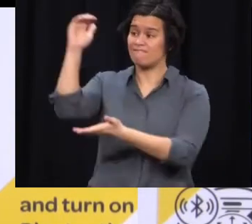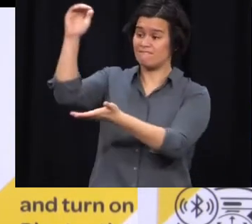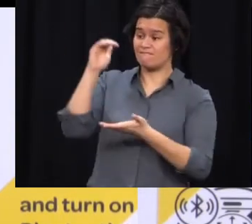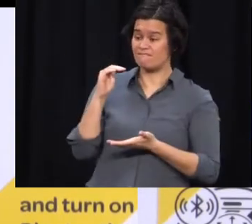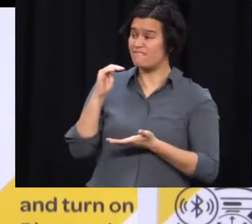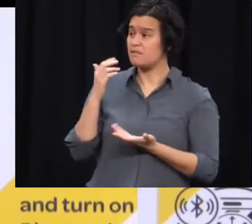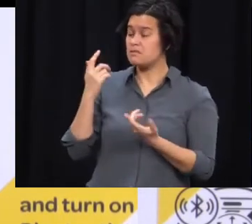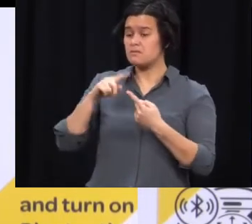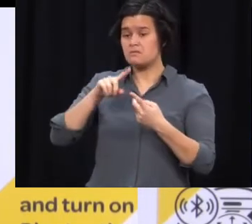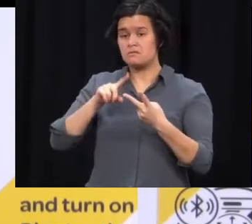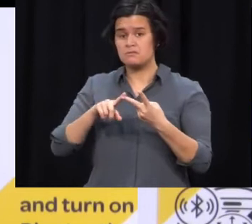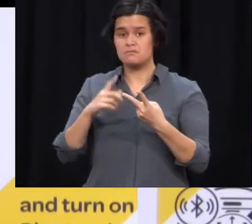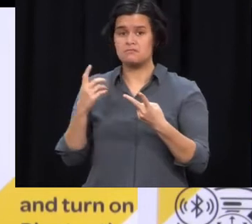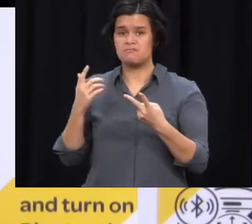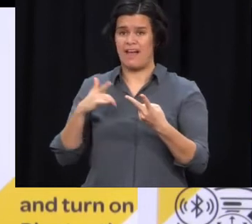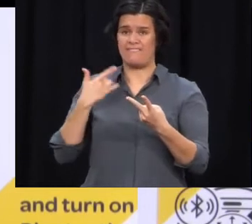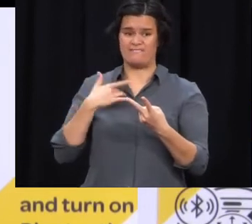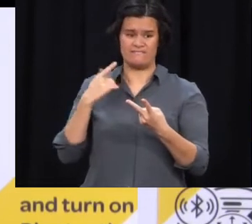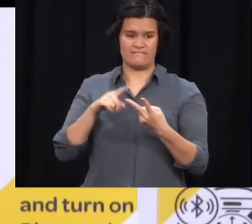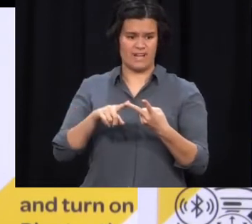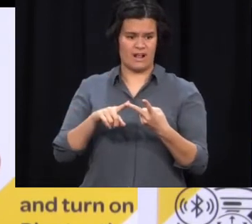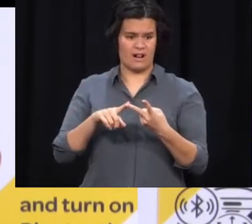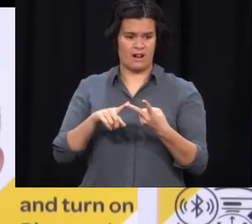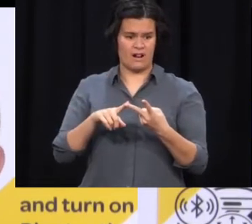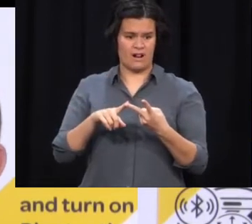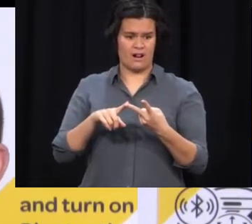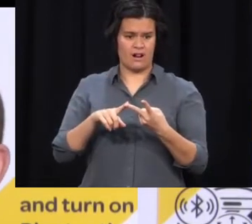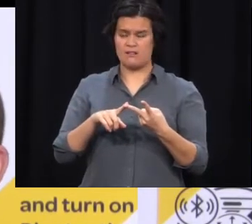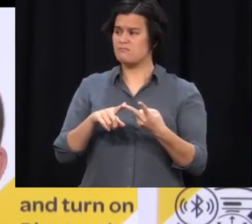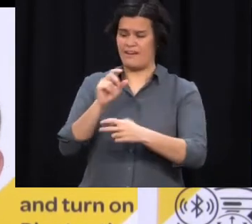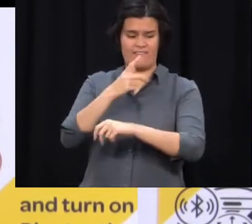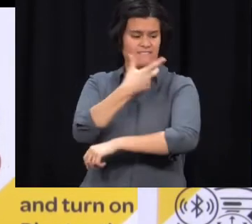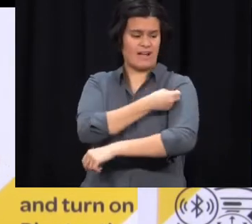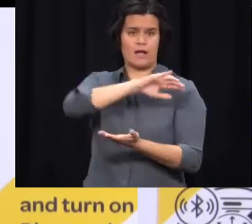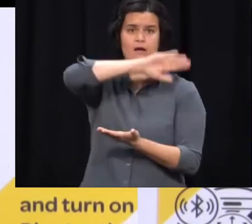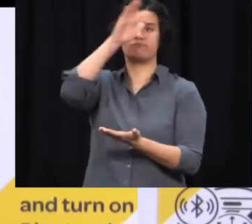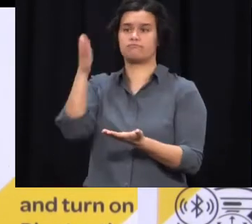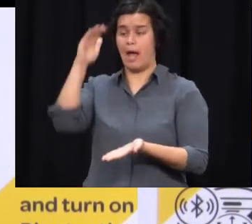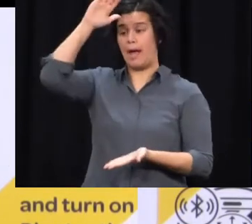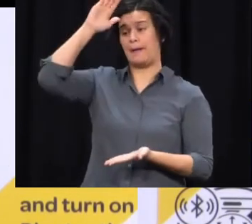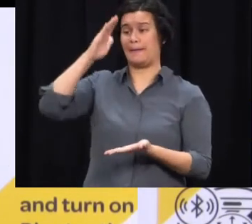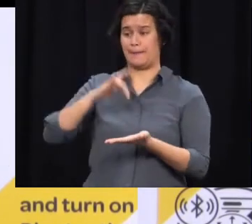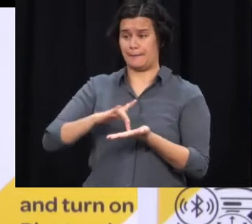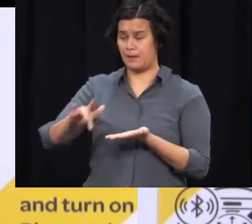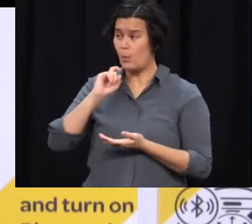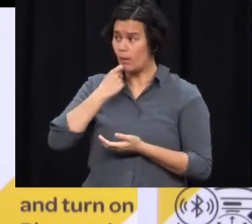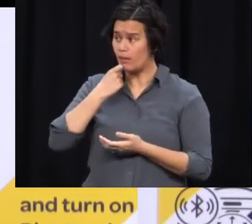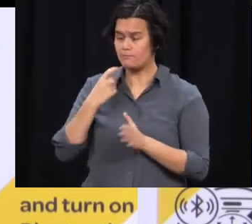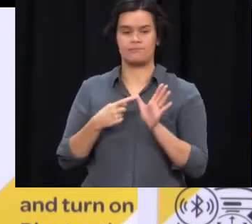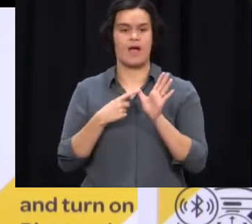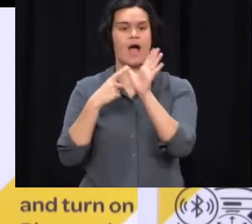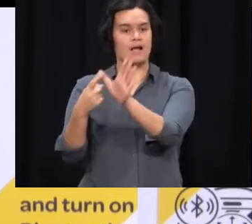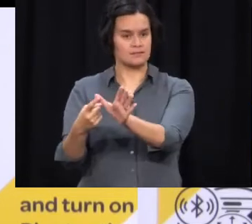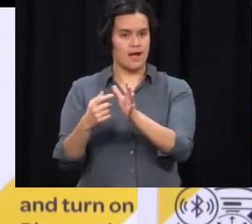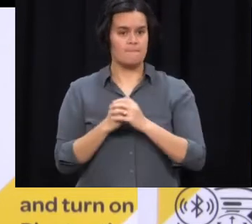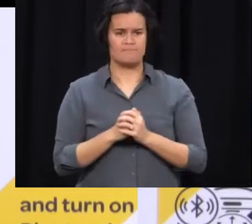there any chance that we're going to get close to zero? So we're getting weekly deliveries in. Our weekly delivery arrived yesterday for